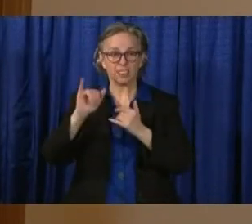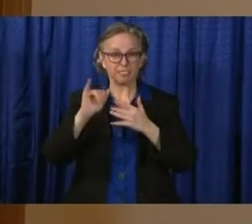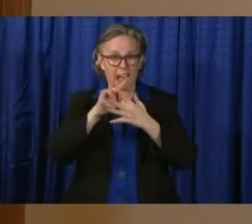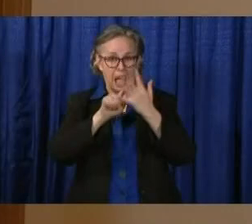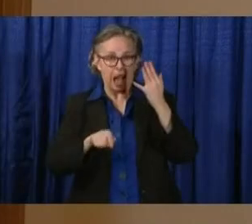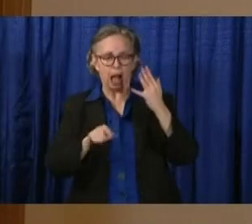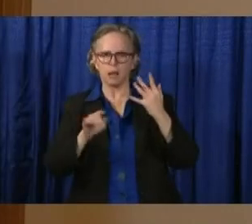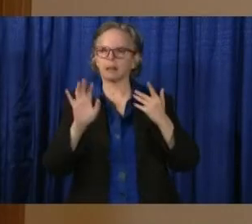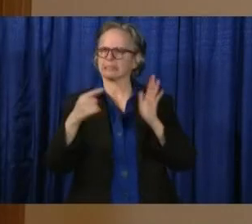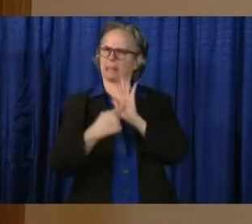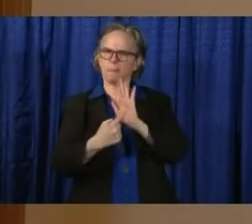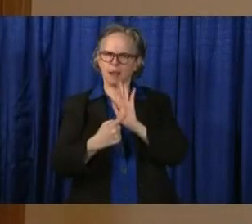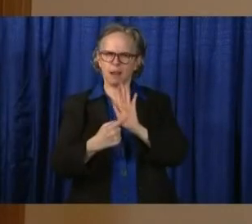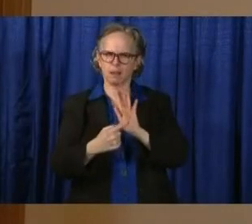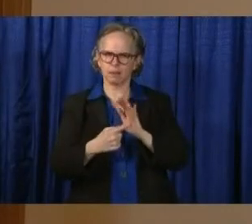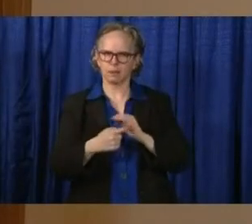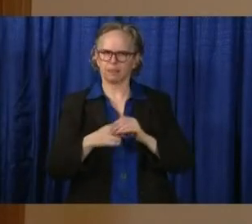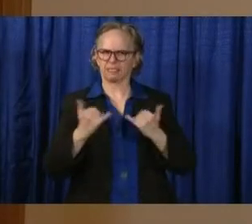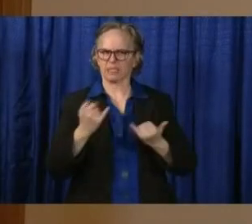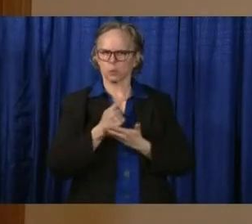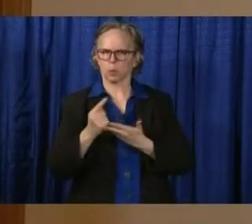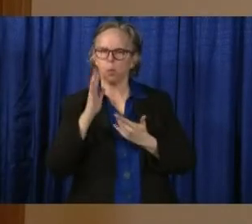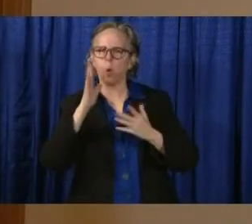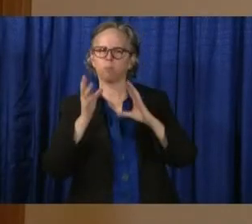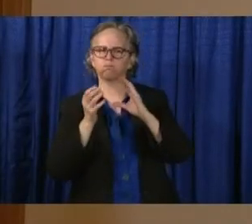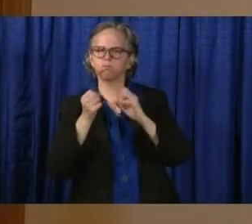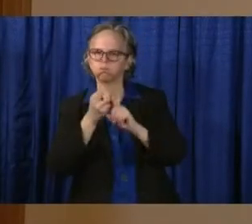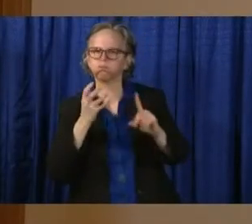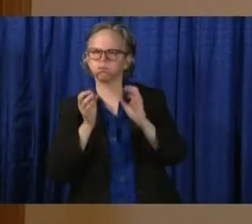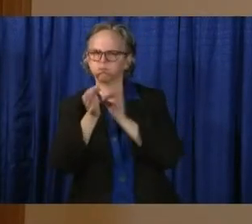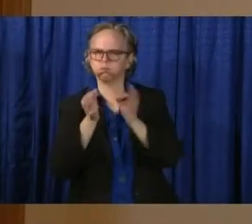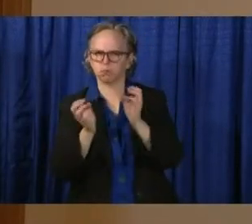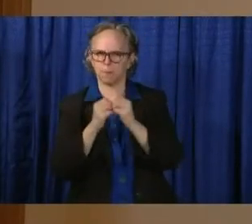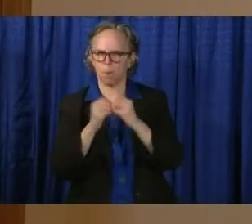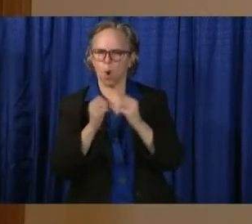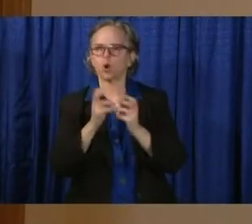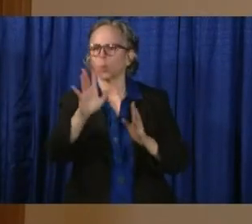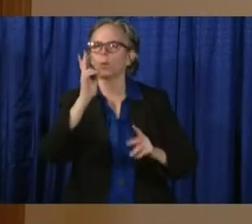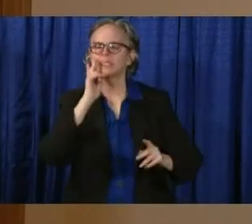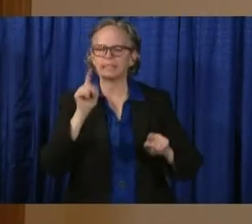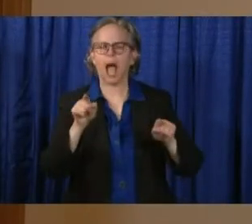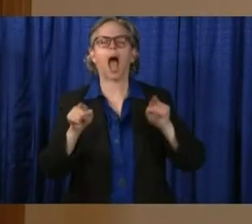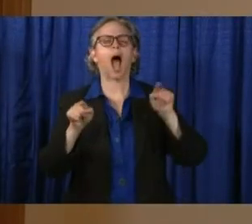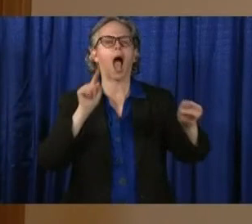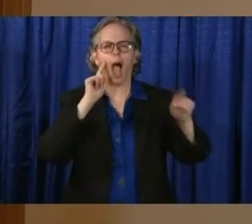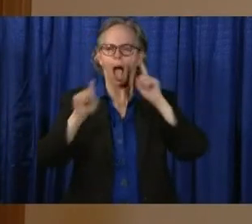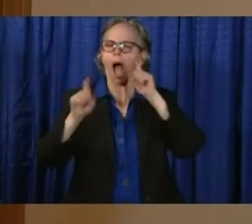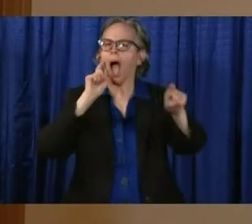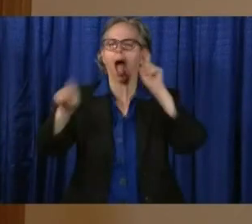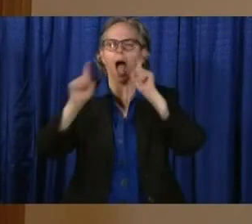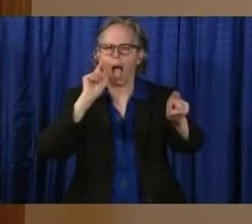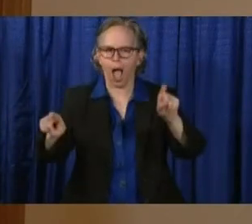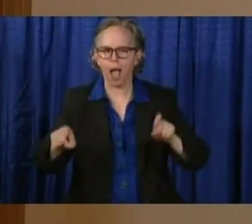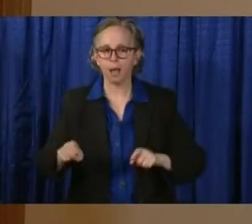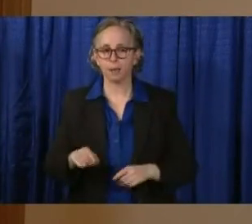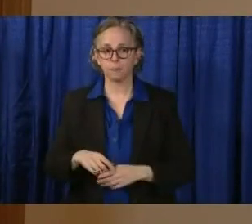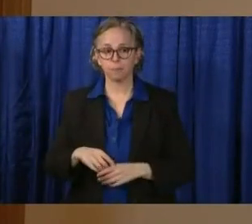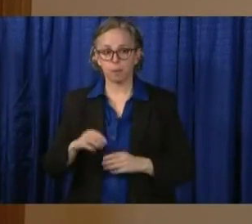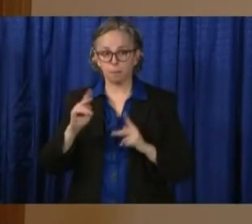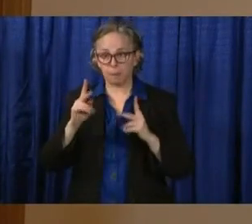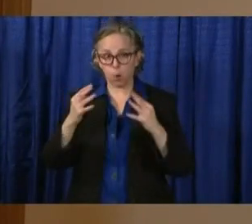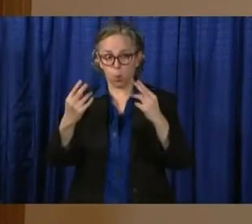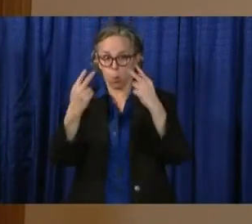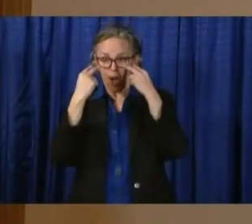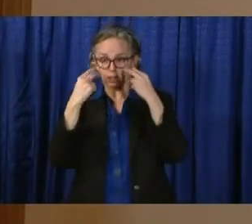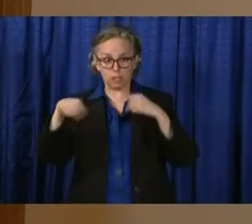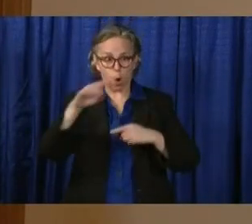give you all that information, that's one thing. For viewers at home, just like in the outbreak we had in Columbiana, all